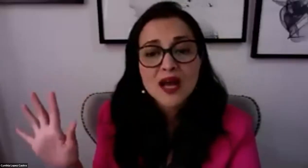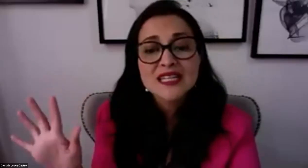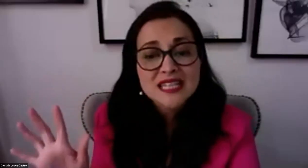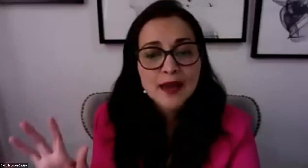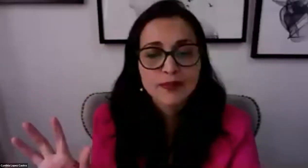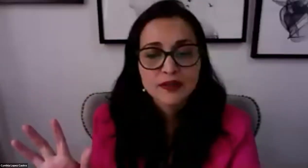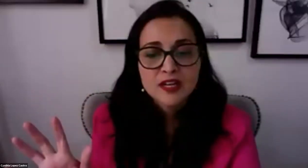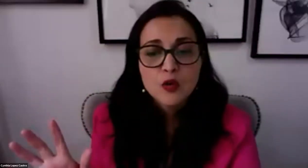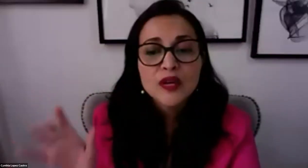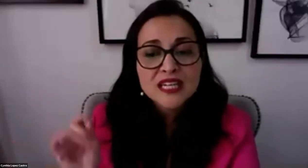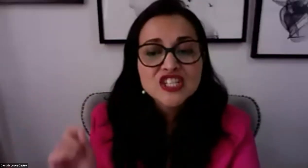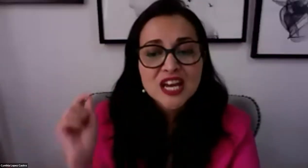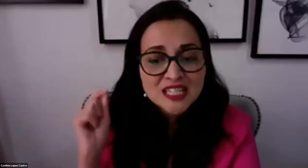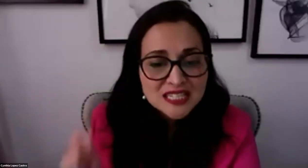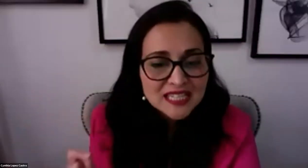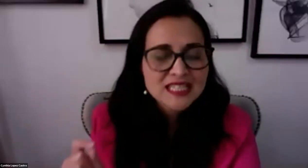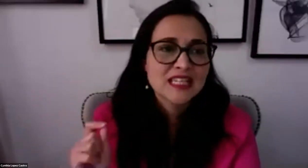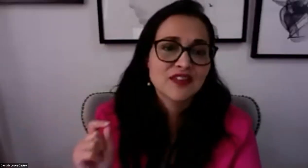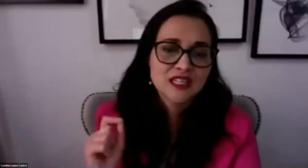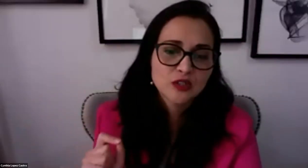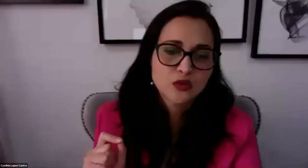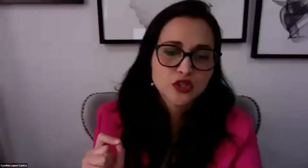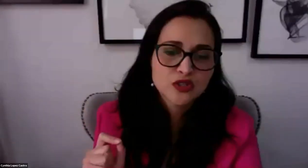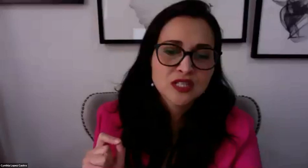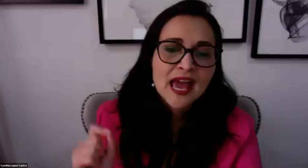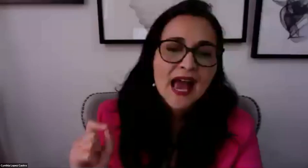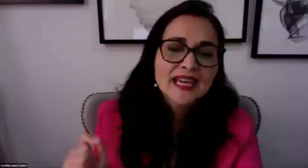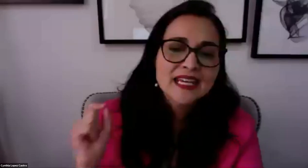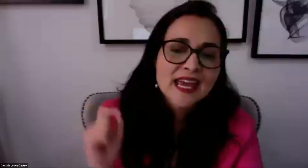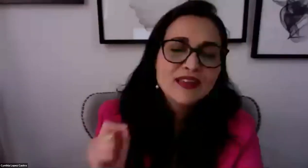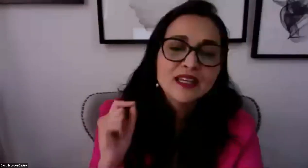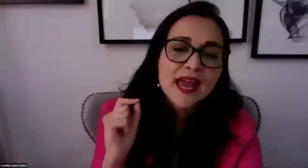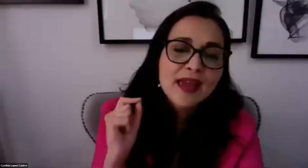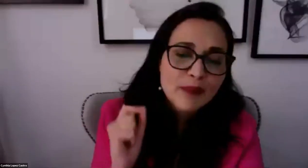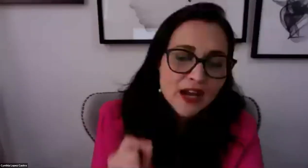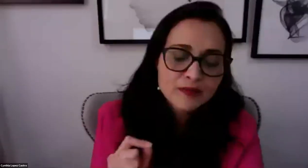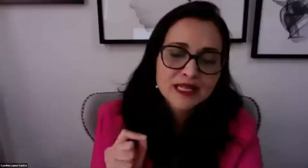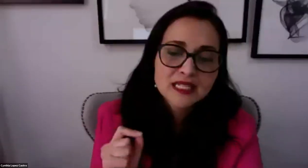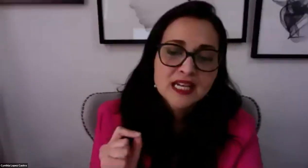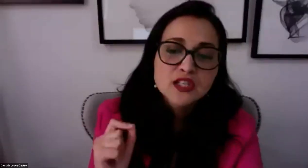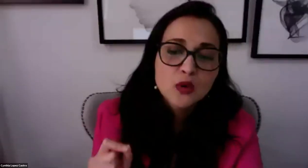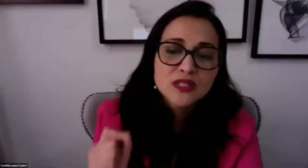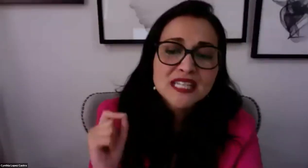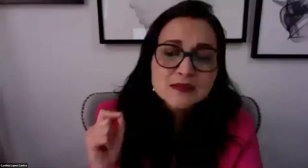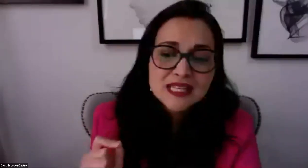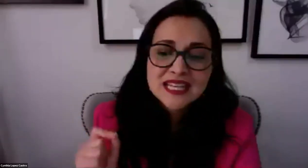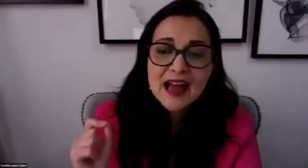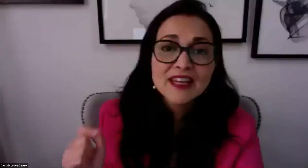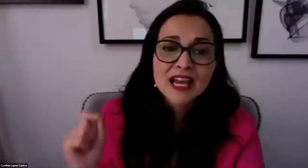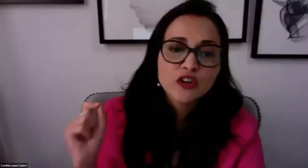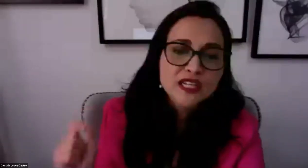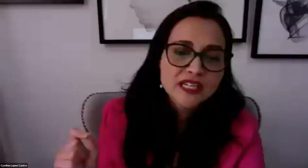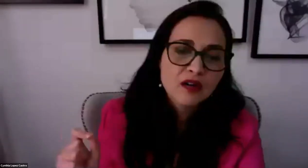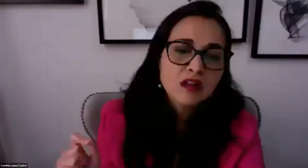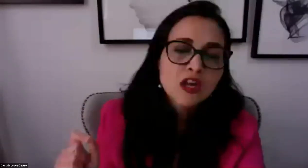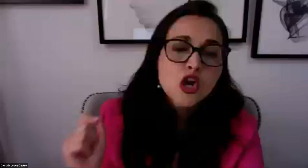just one step. We need gender-sensitive institutions and enabling environment. So, this means having